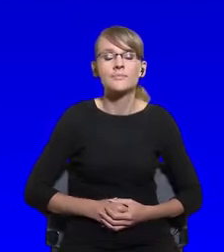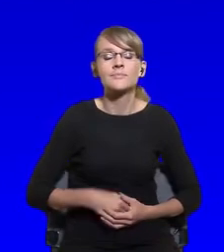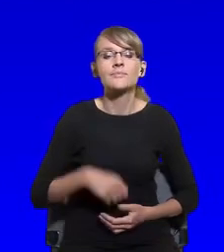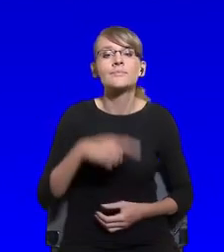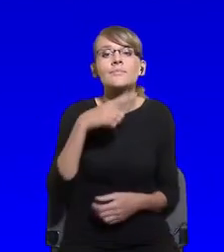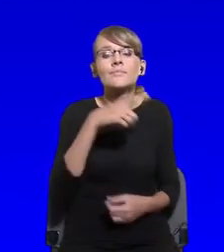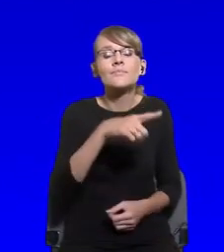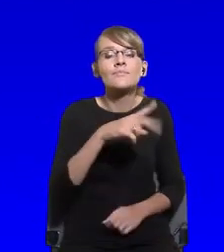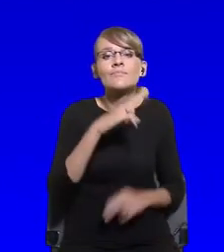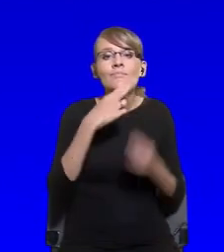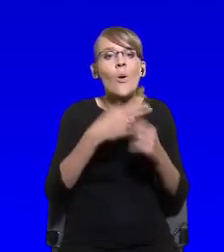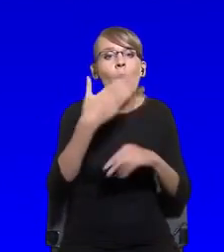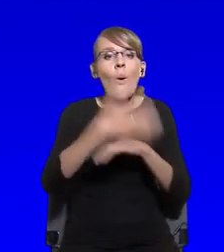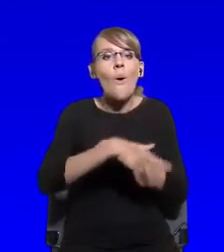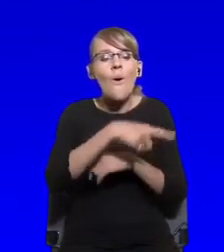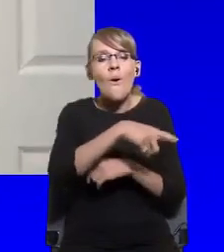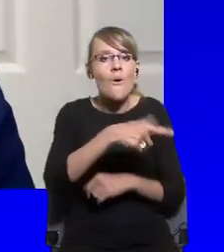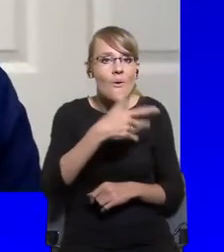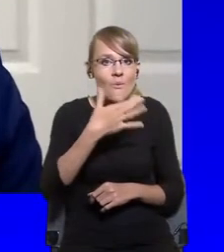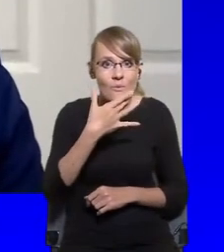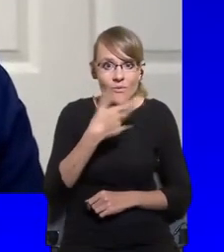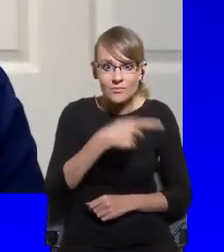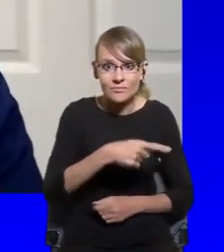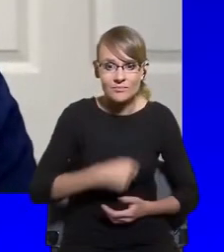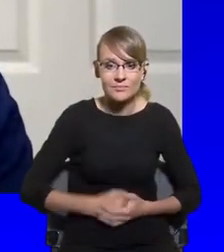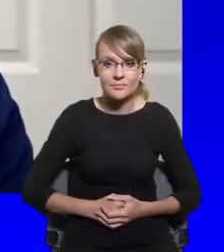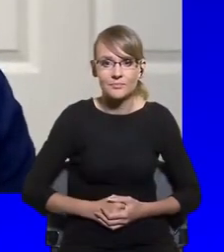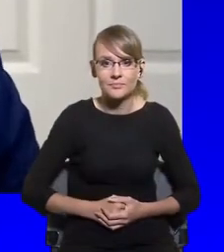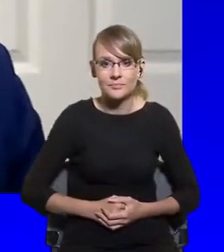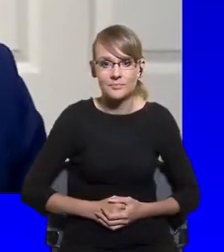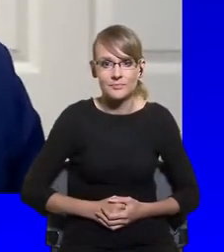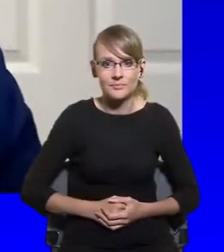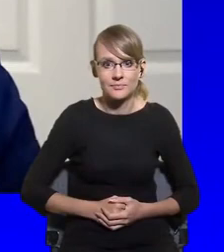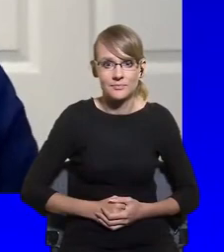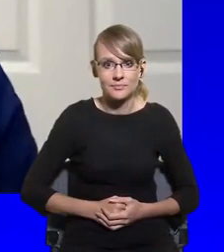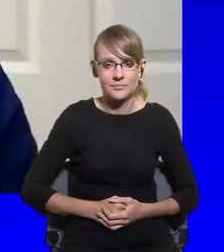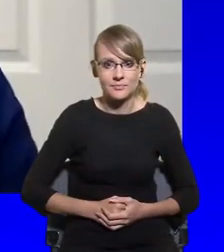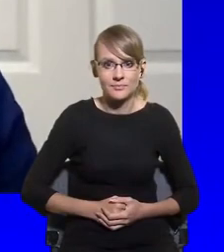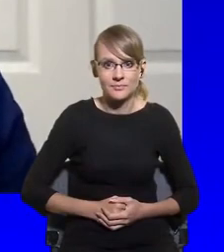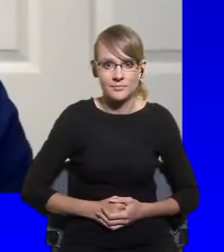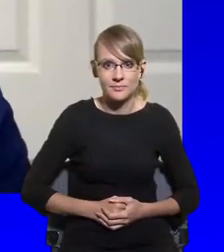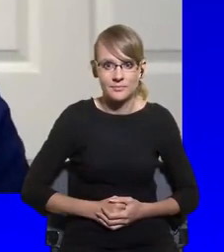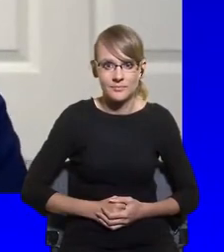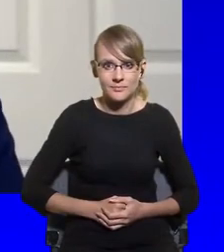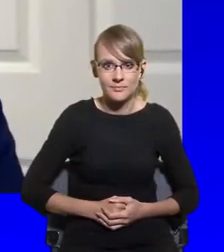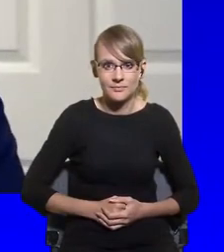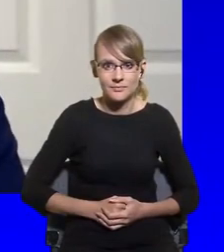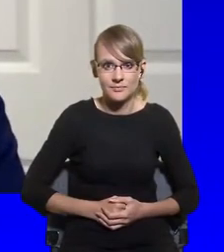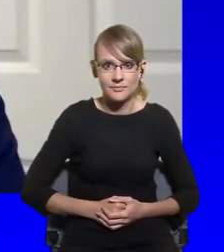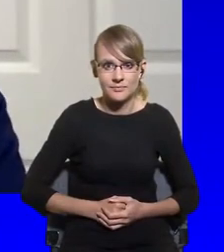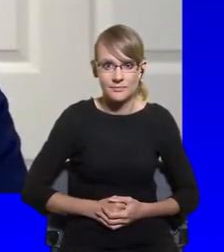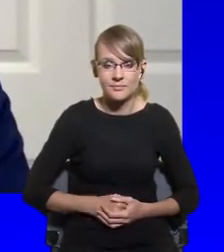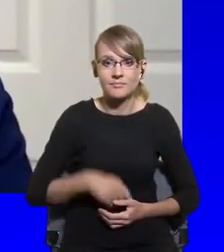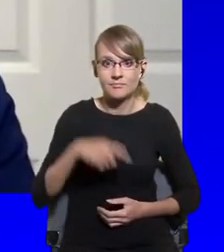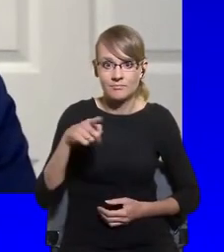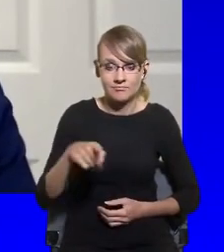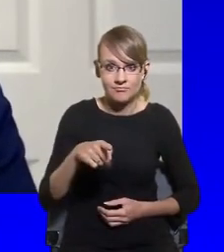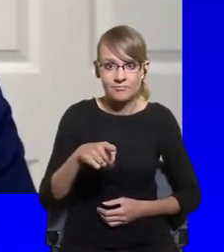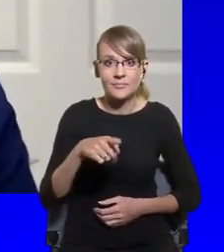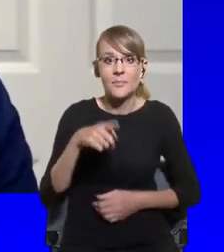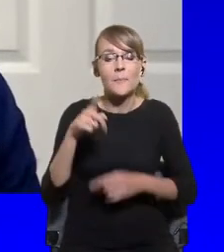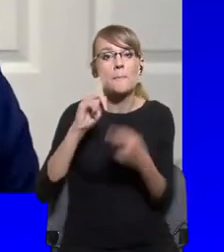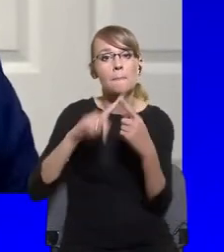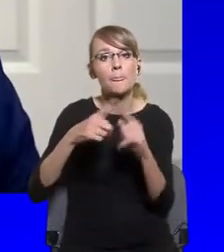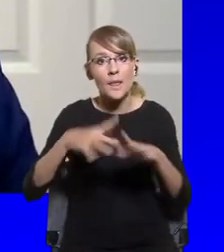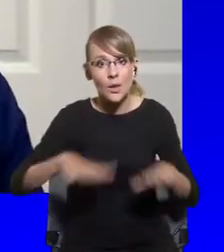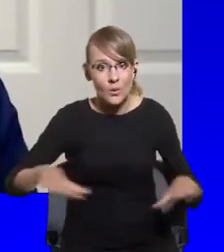political scene or system as it settled? Well, think actually, probably